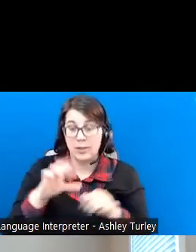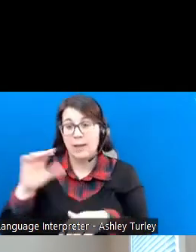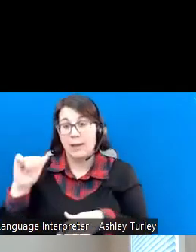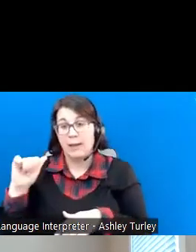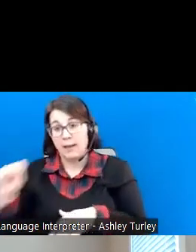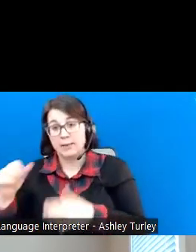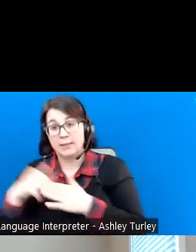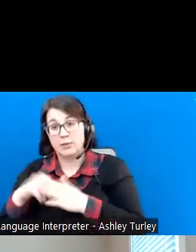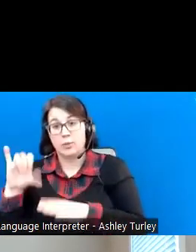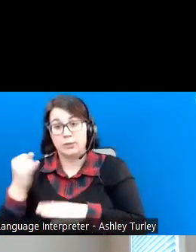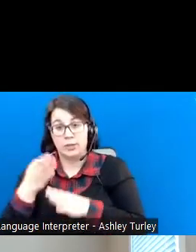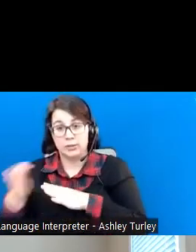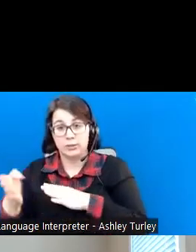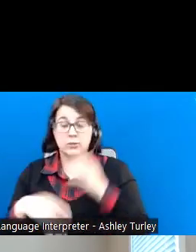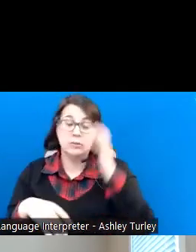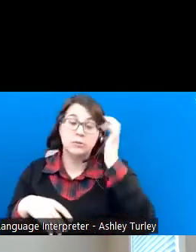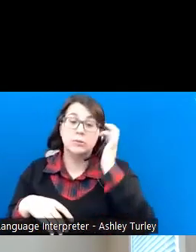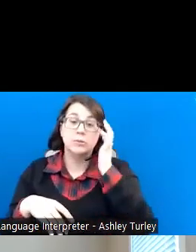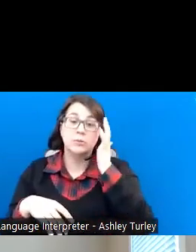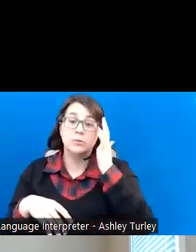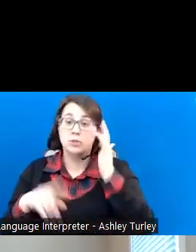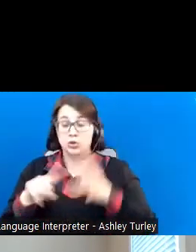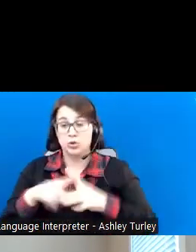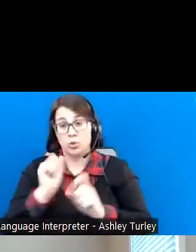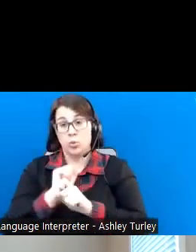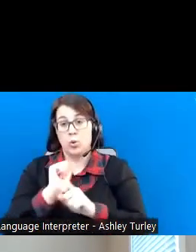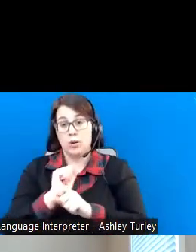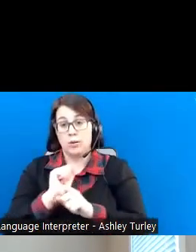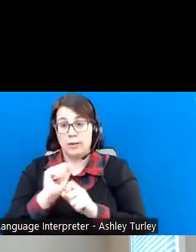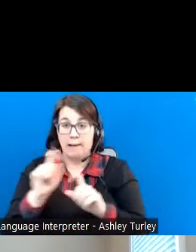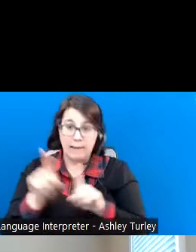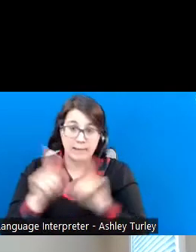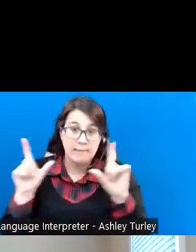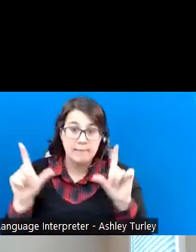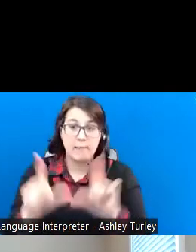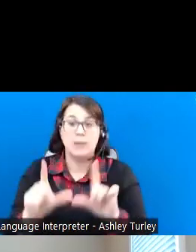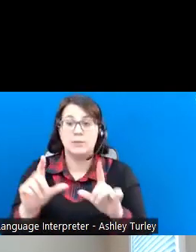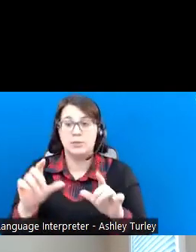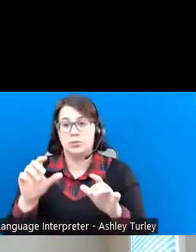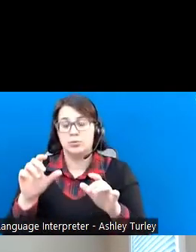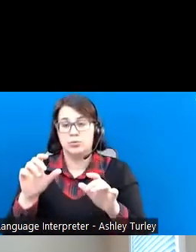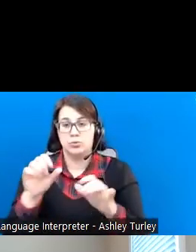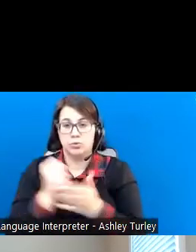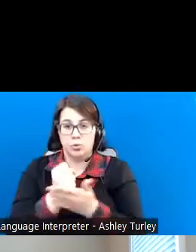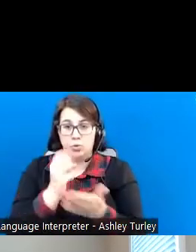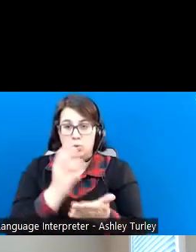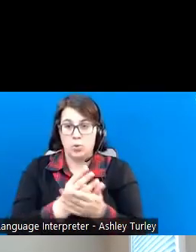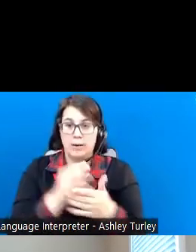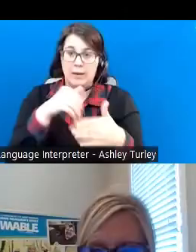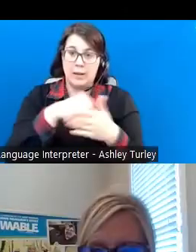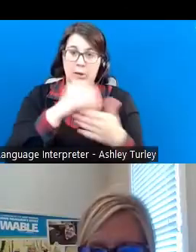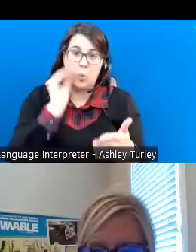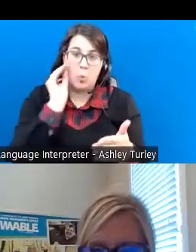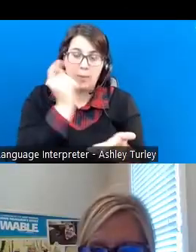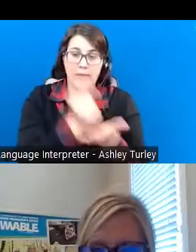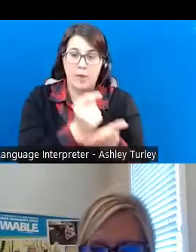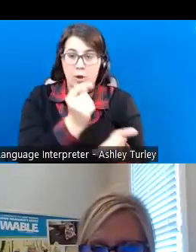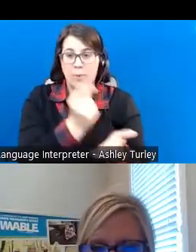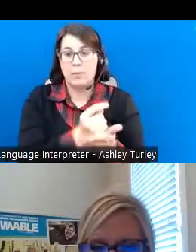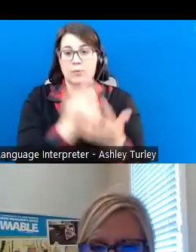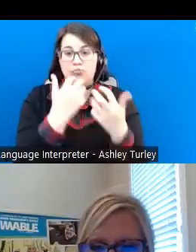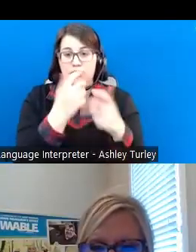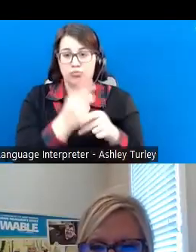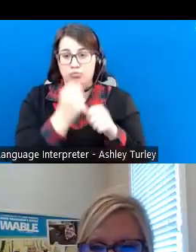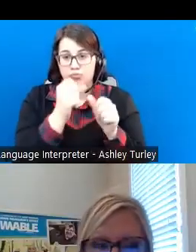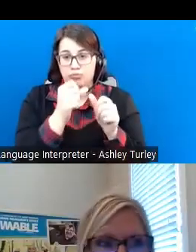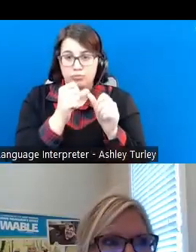and began working as a licensed social worker providing in-home family preservation and therapeutic foster care services.